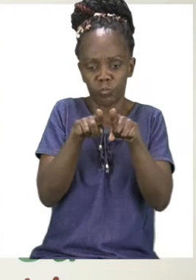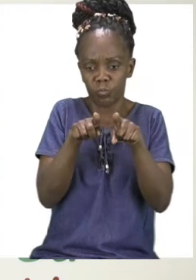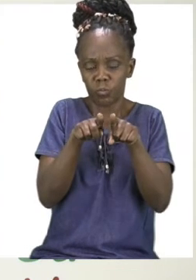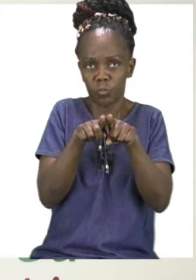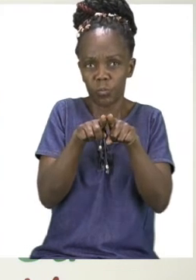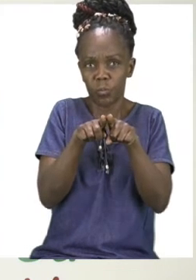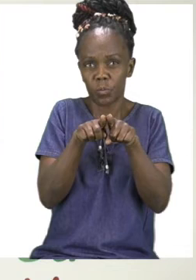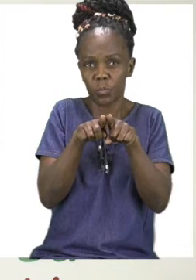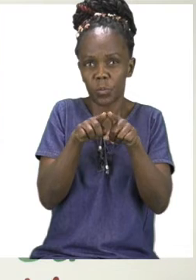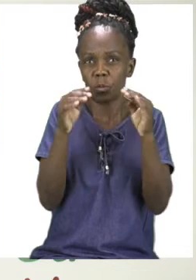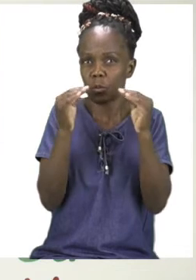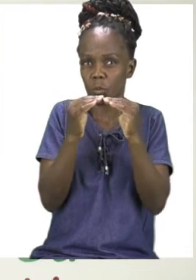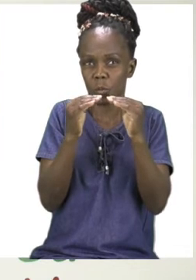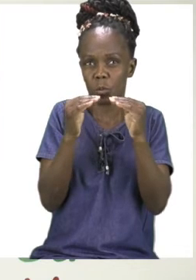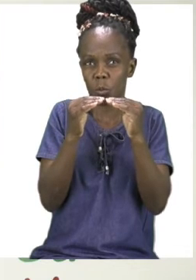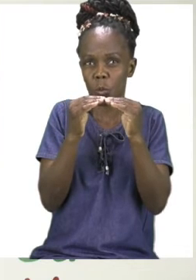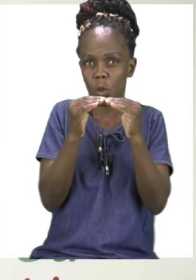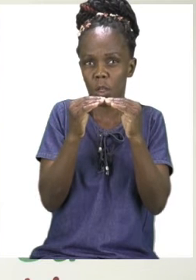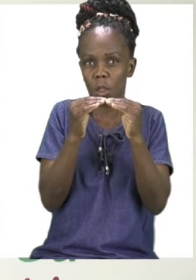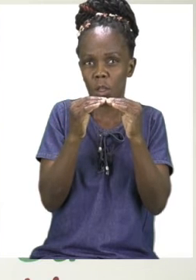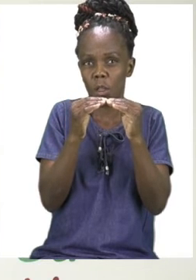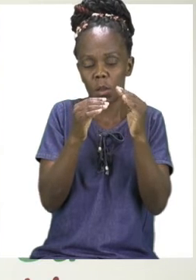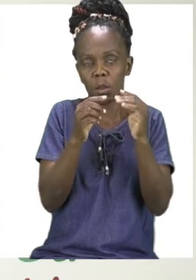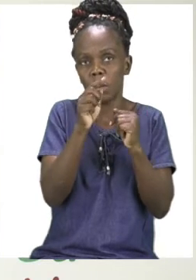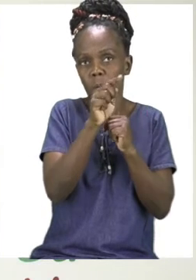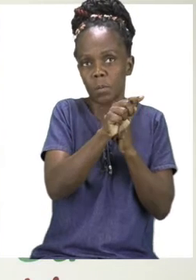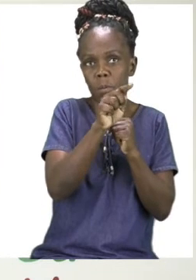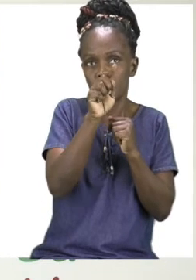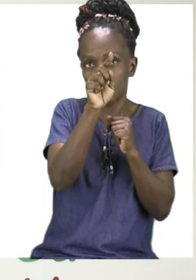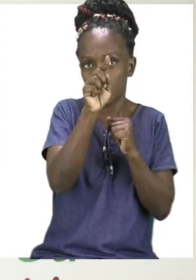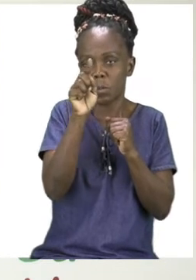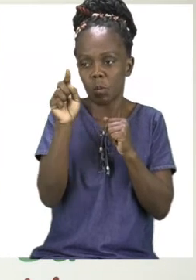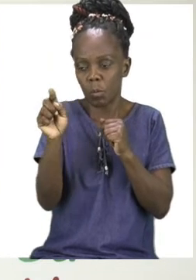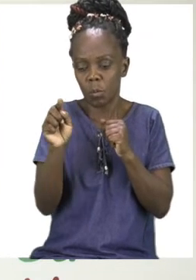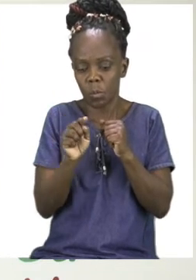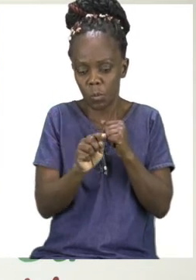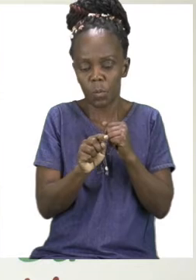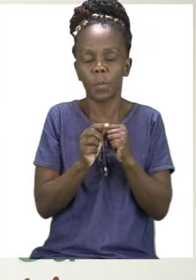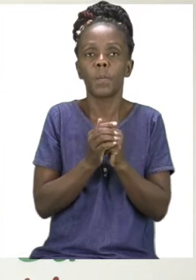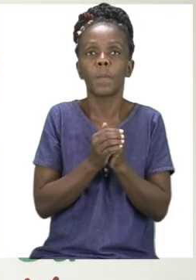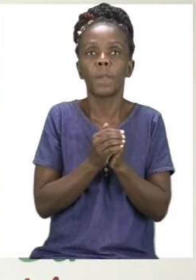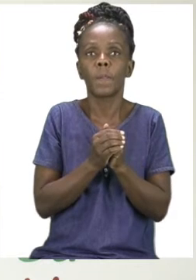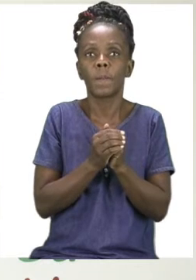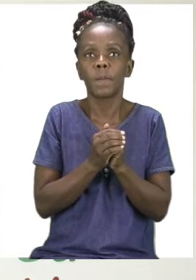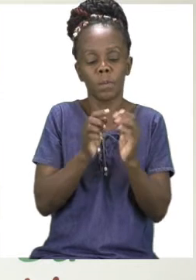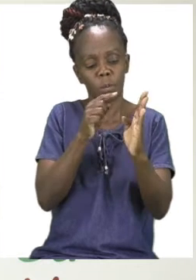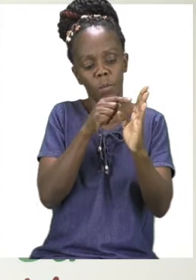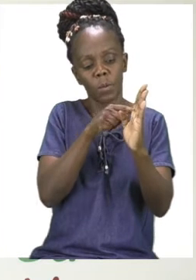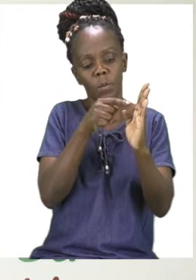One, two, three, four. Four equal